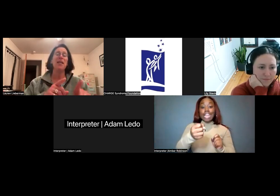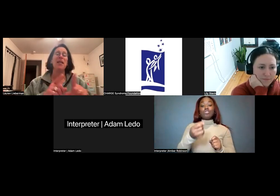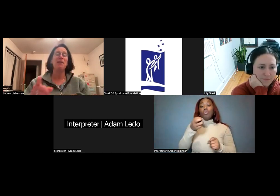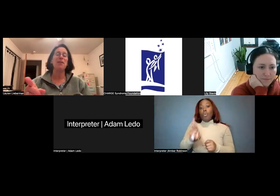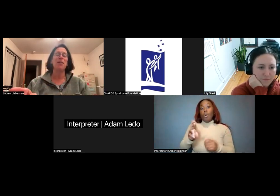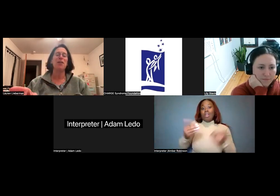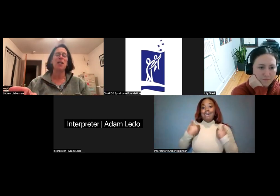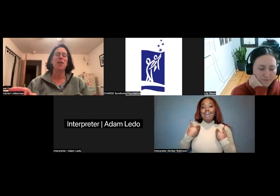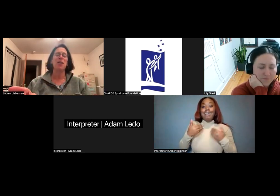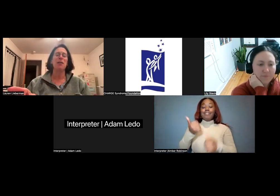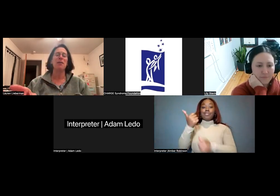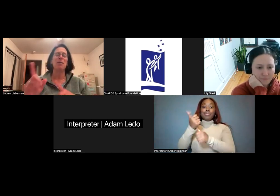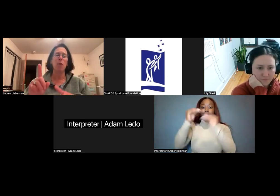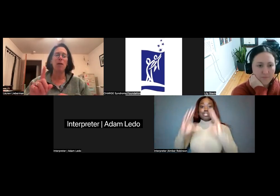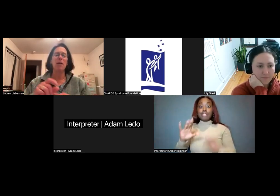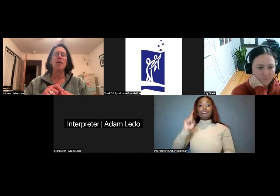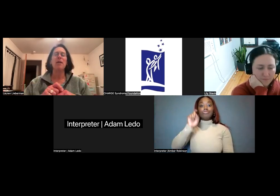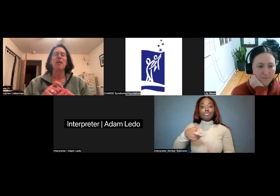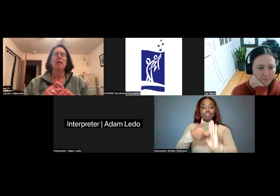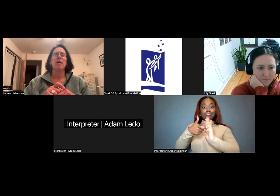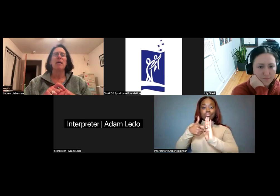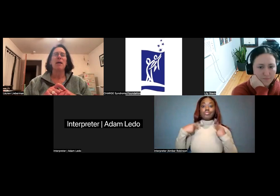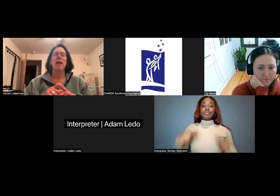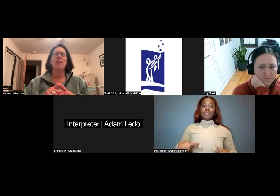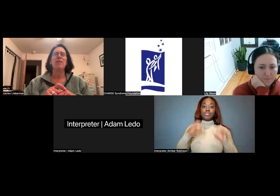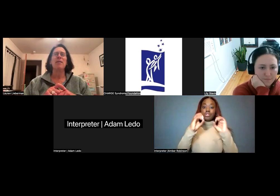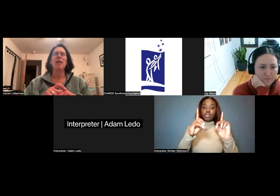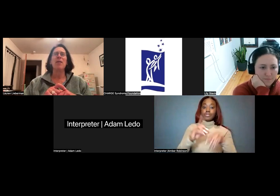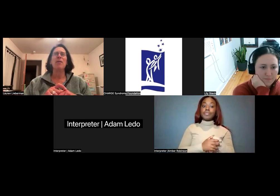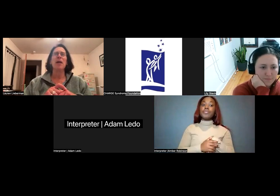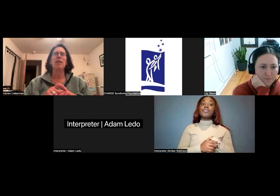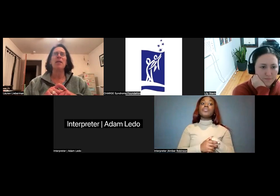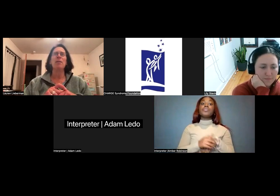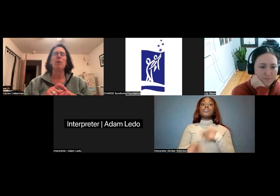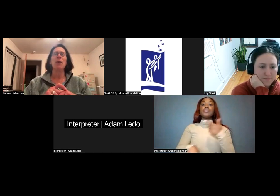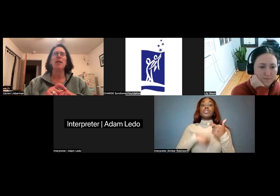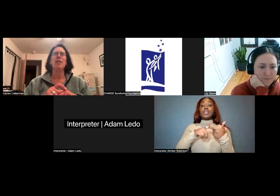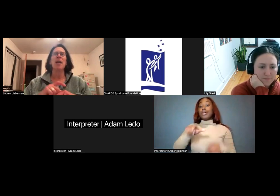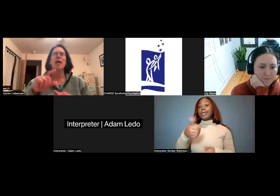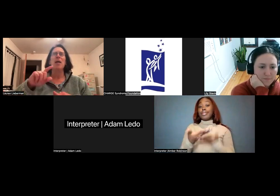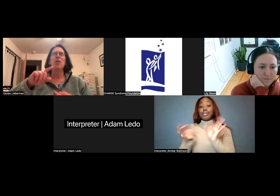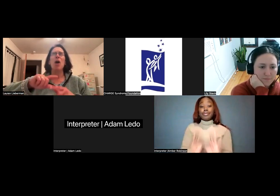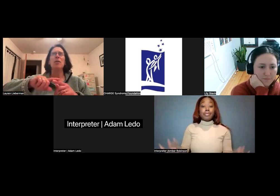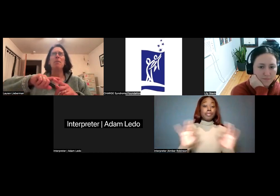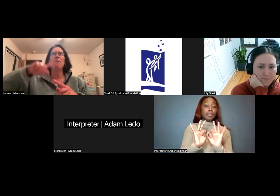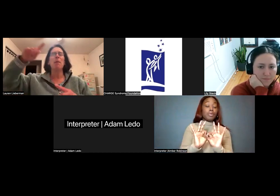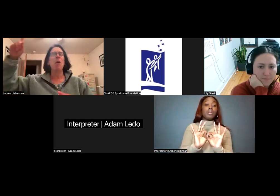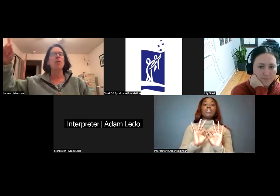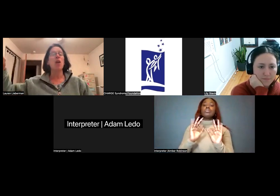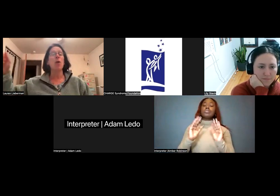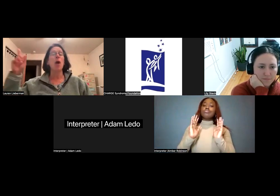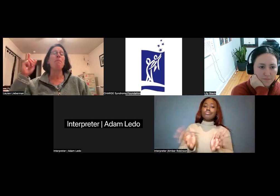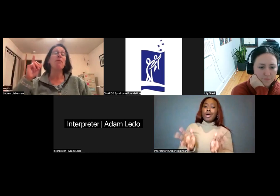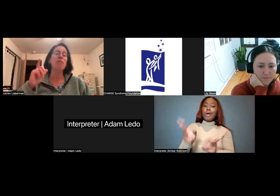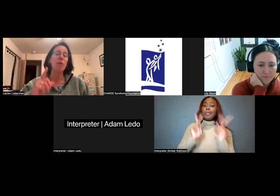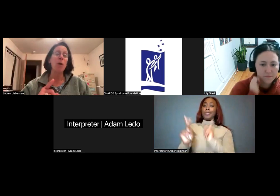they should be in physical education, one. And the other thing I think is important is that talk to people about